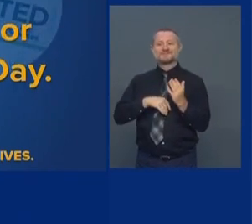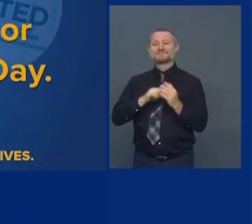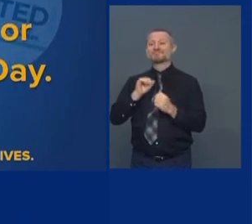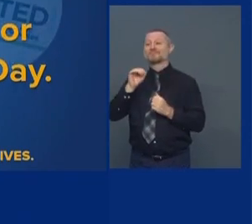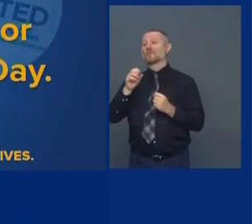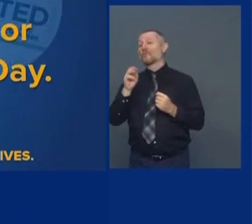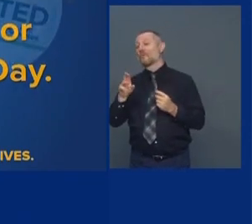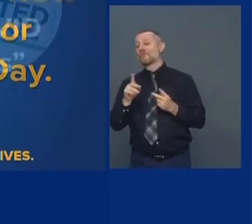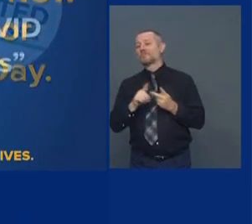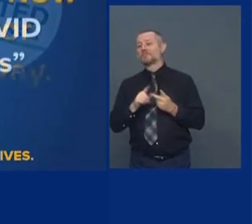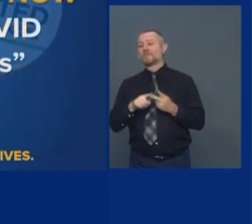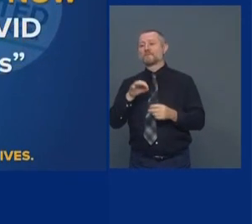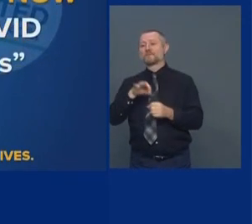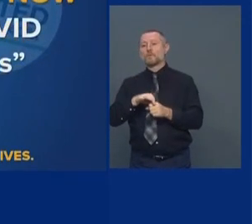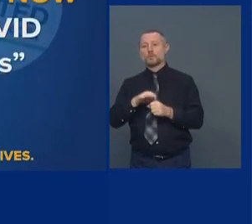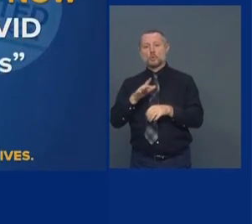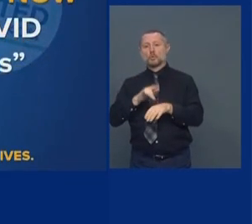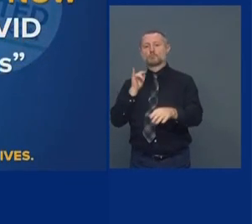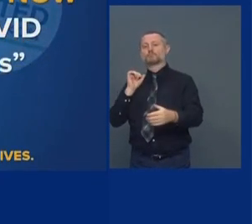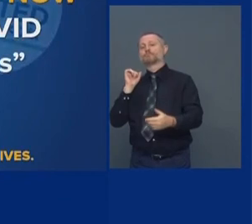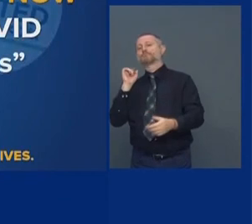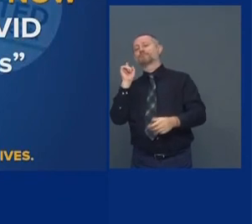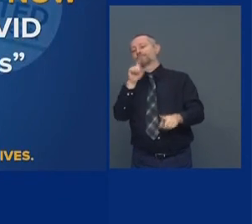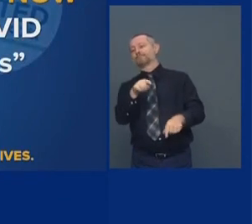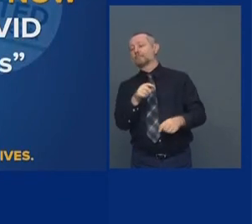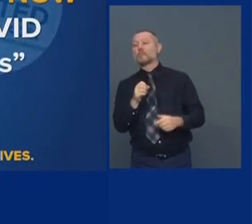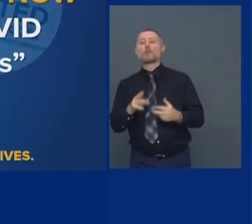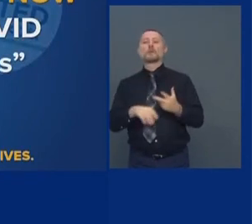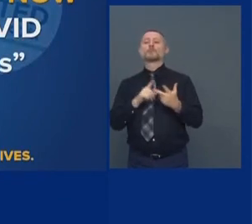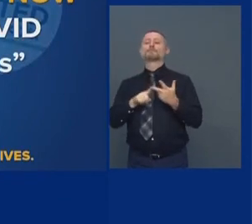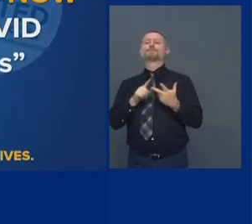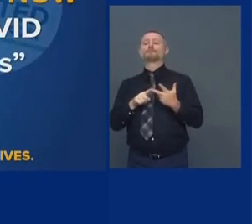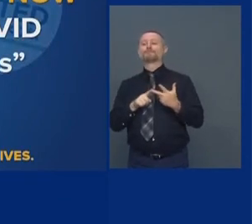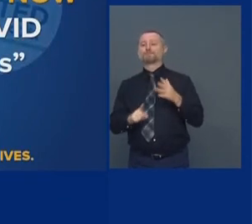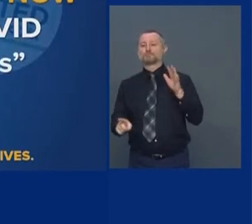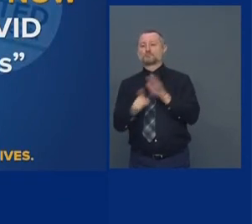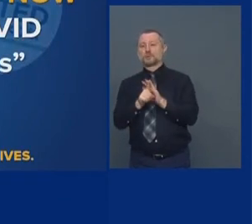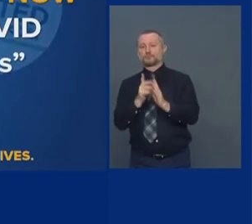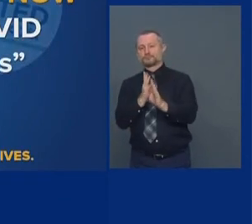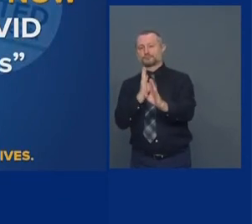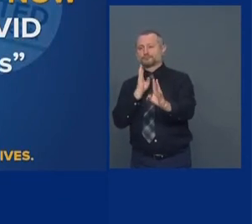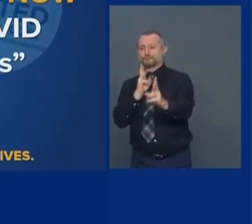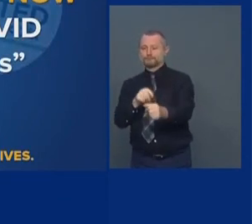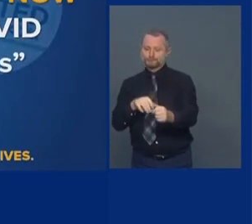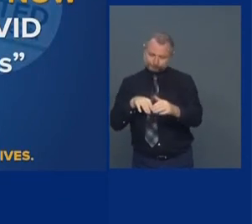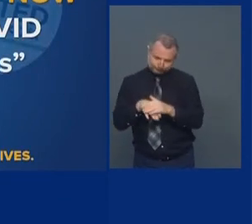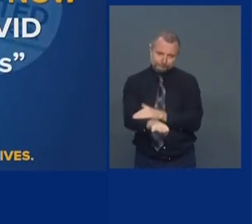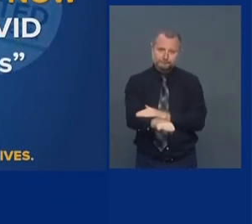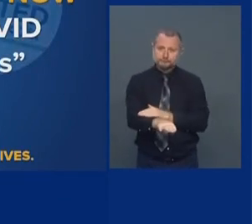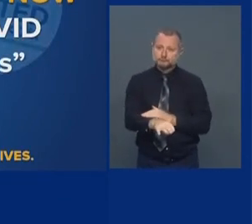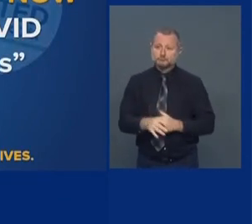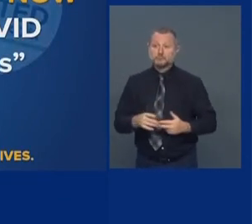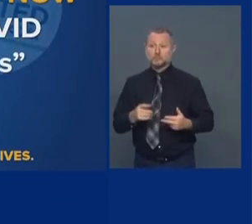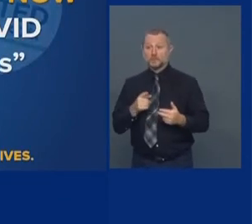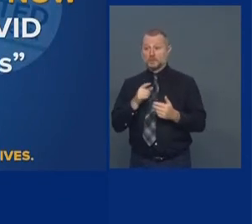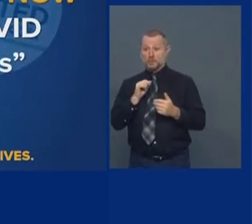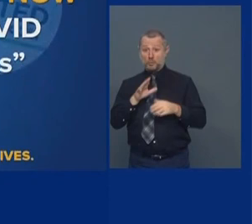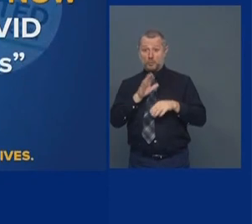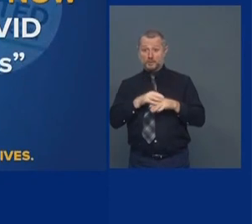person, on election day if you choose. You can get your ballot online, you can do that now,